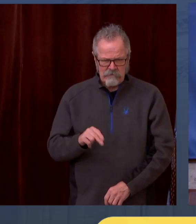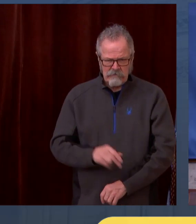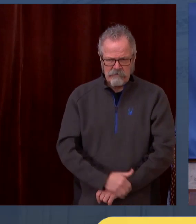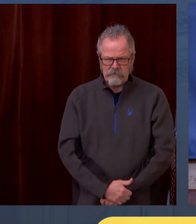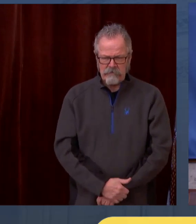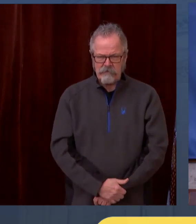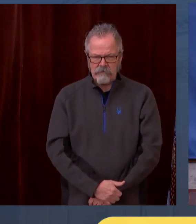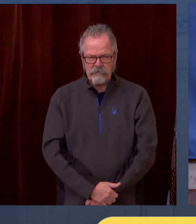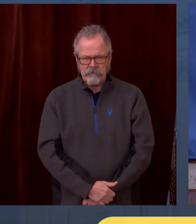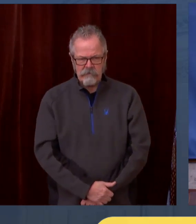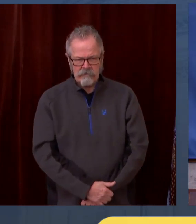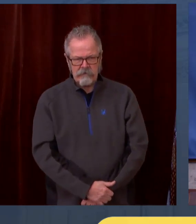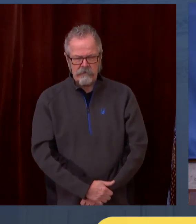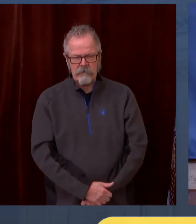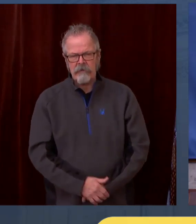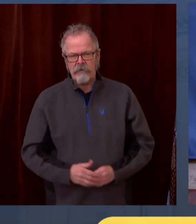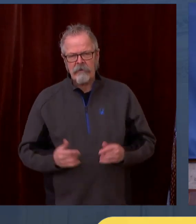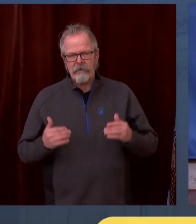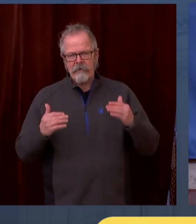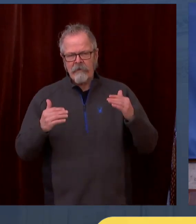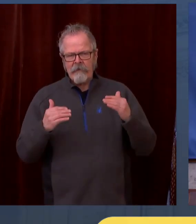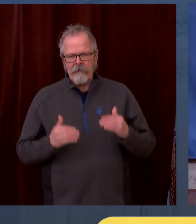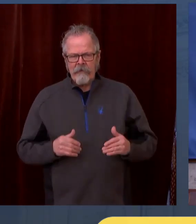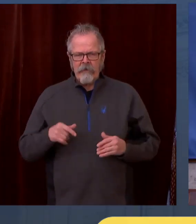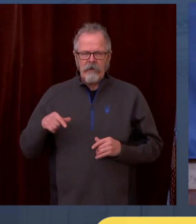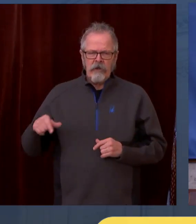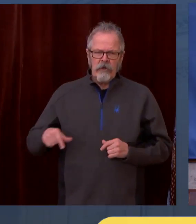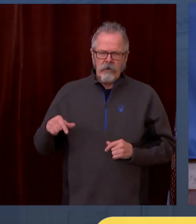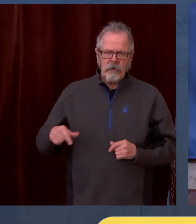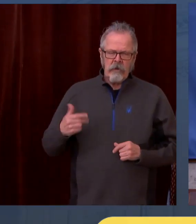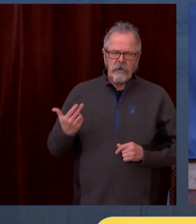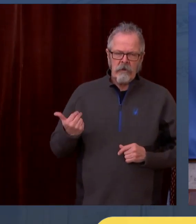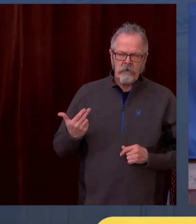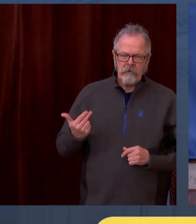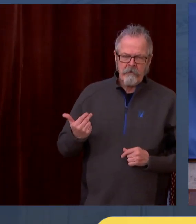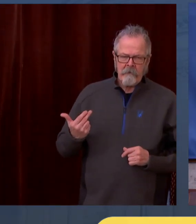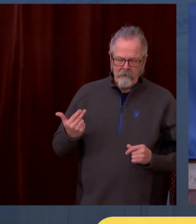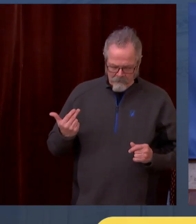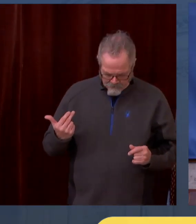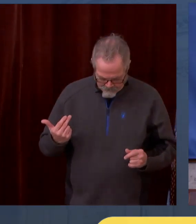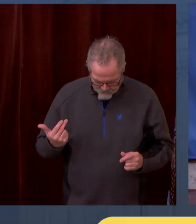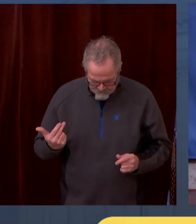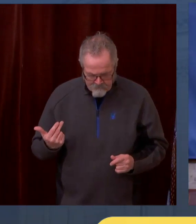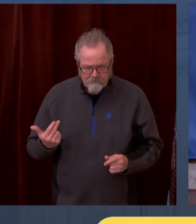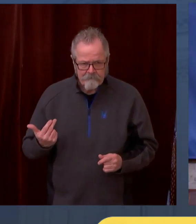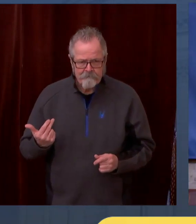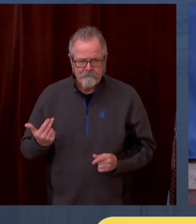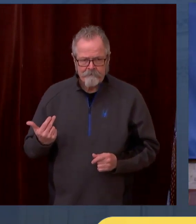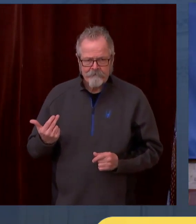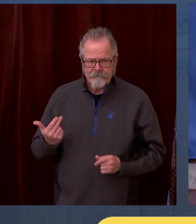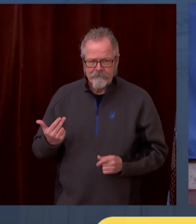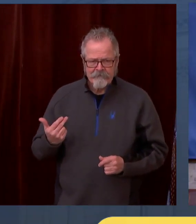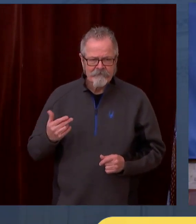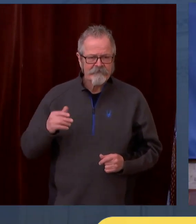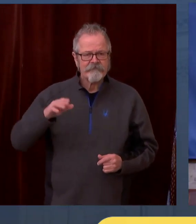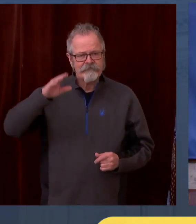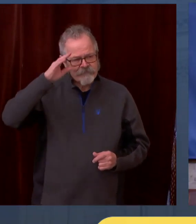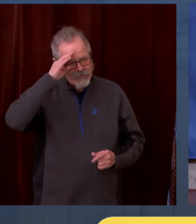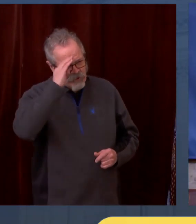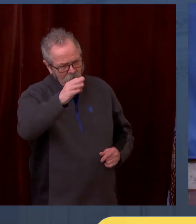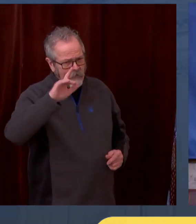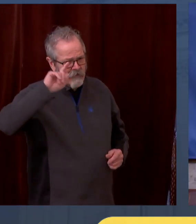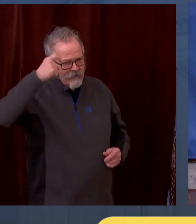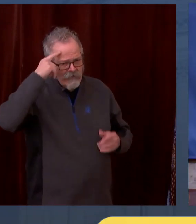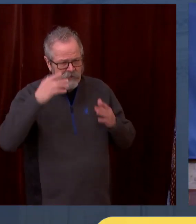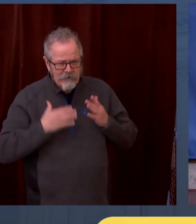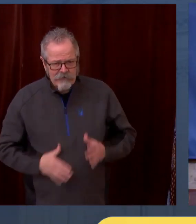with Q13. Go ahead, Brandy. Hi, Governor. You mentioned long-term care facilities. You know, we know that nationally there's been heightened